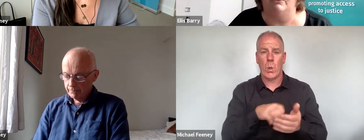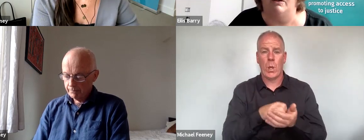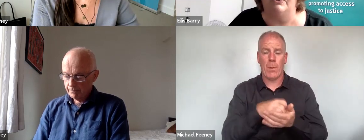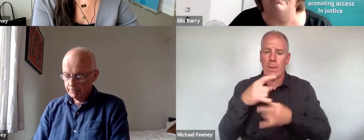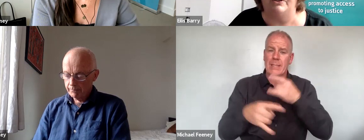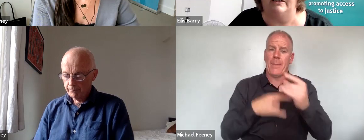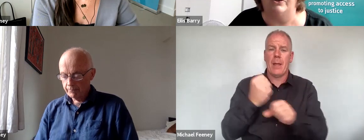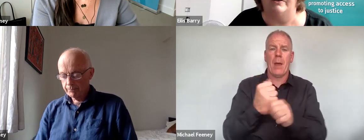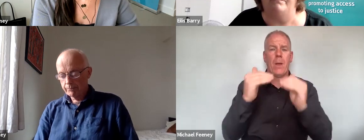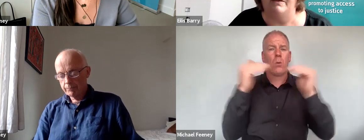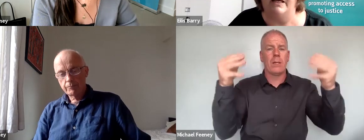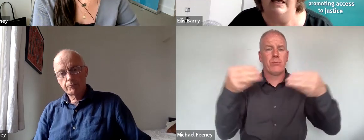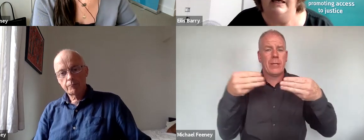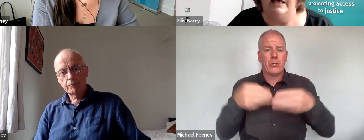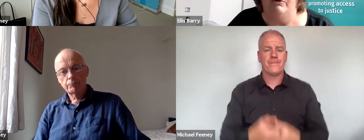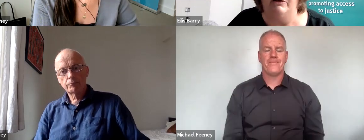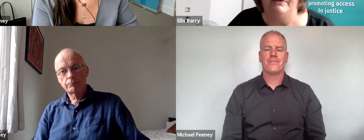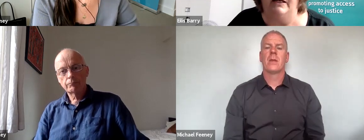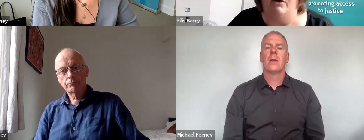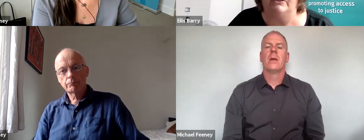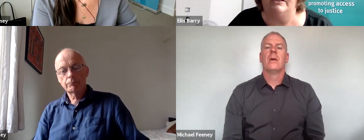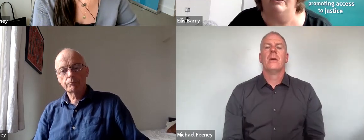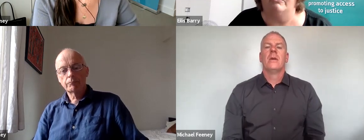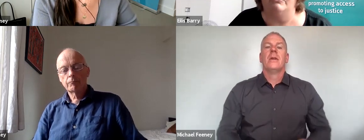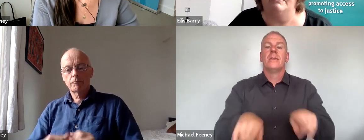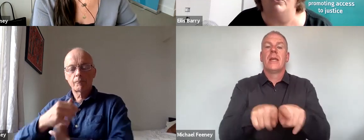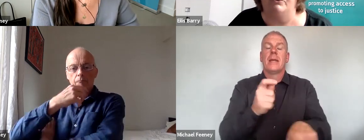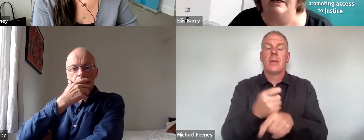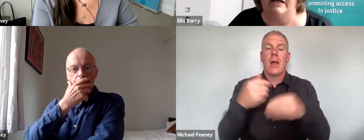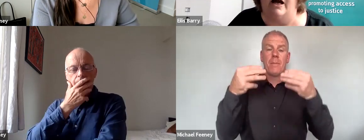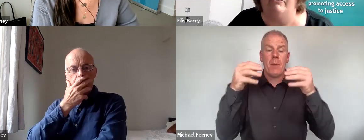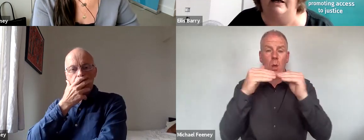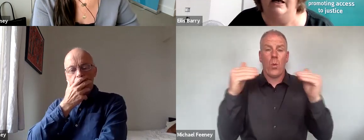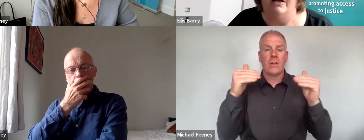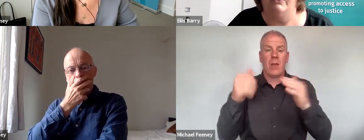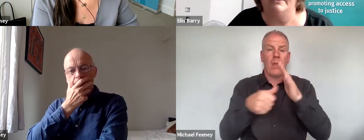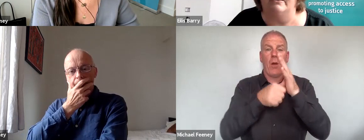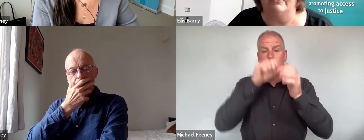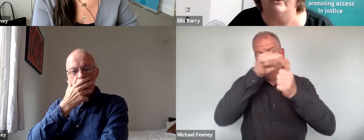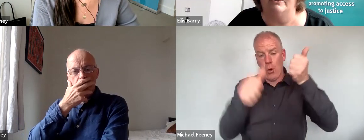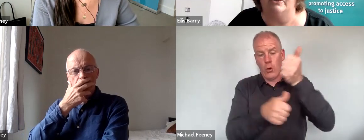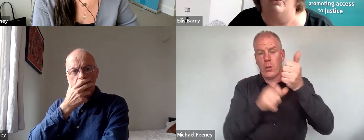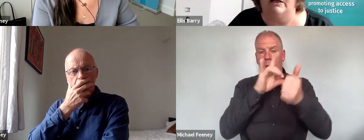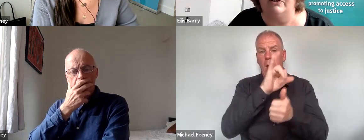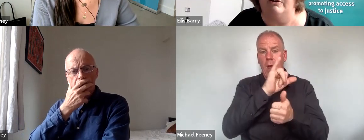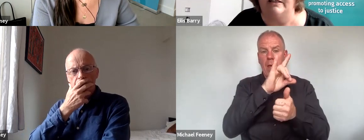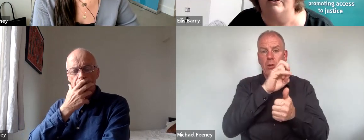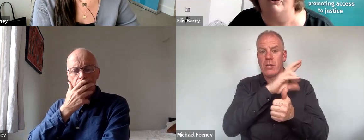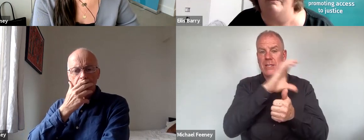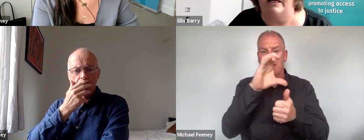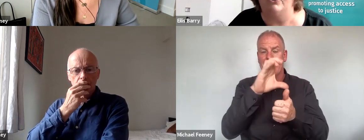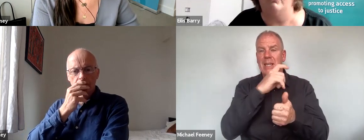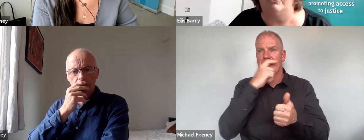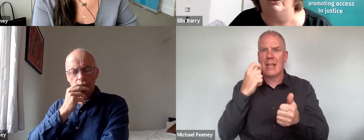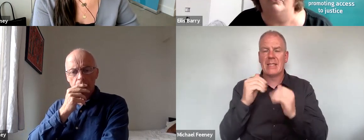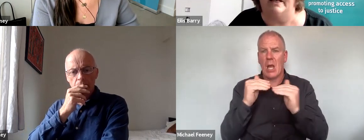terms of equality protection. Equally, when the Equality Authority was brought within IRAC, there was a concern that equality or anti